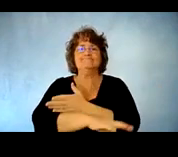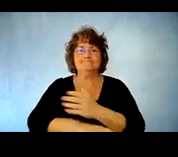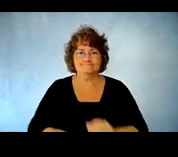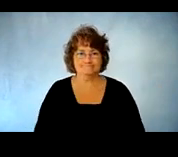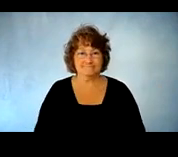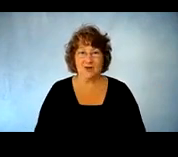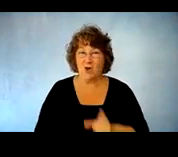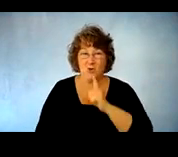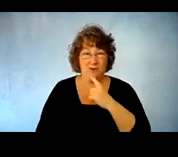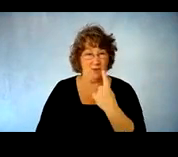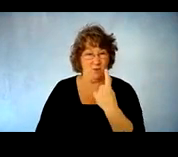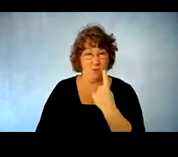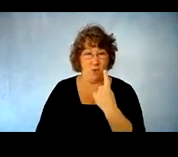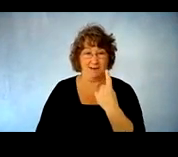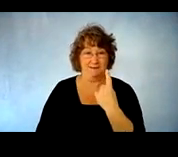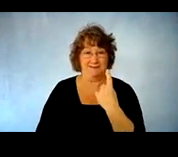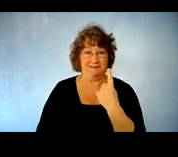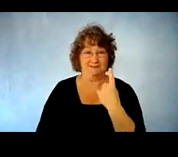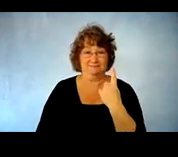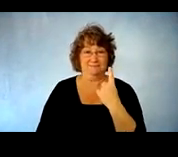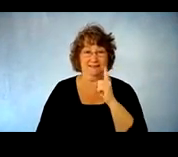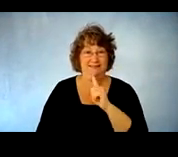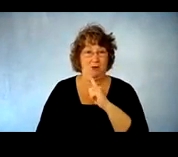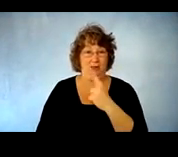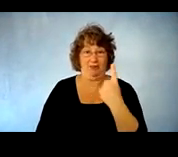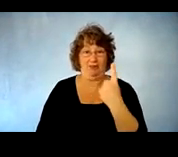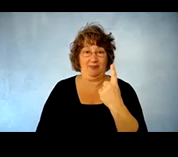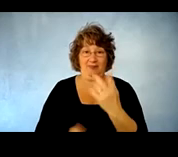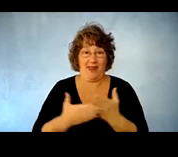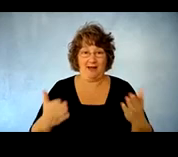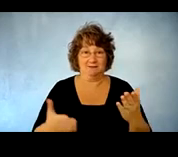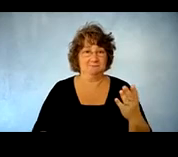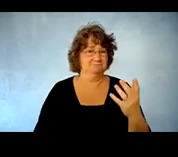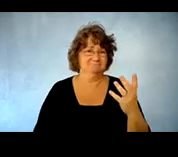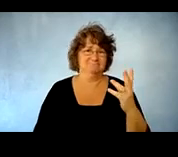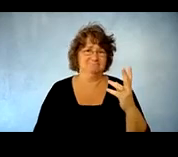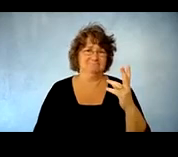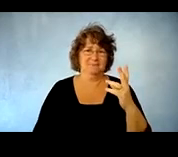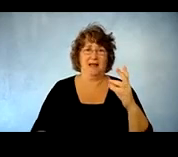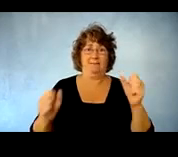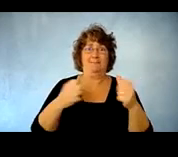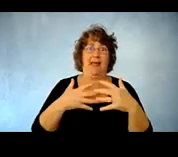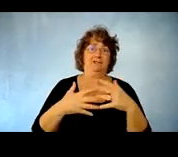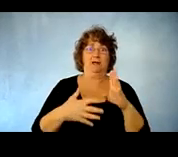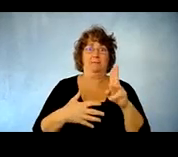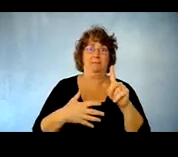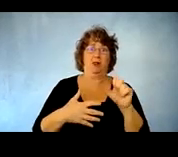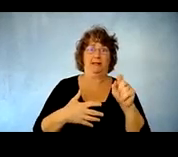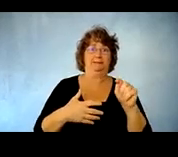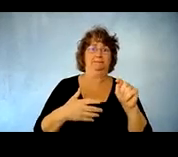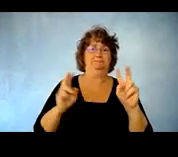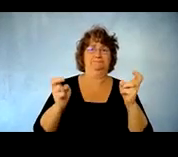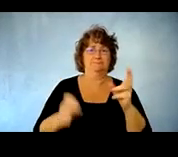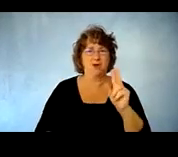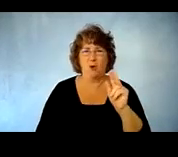bullet i think it'll be a combination of things and you know assistive technology i think ultimately i joke